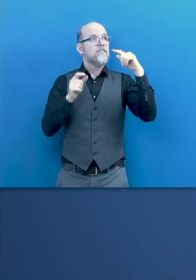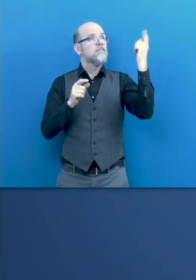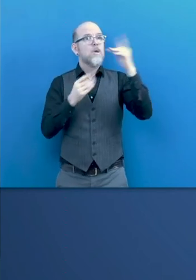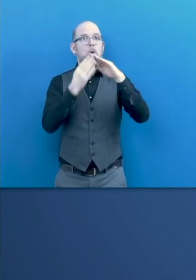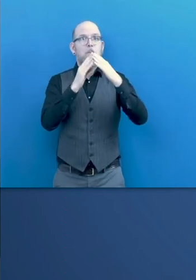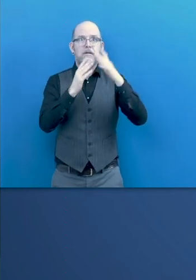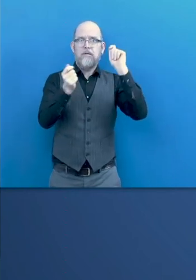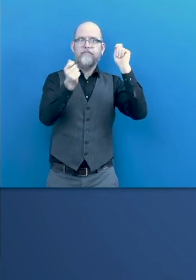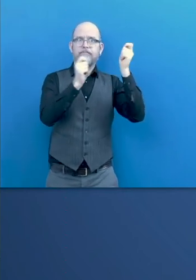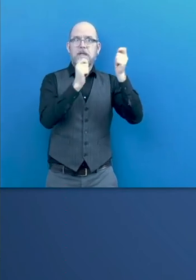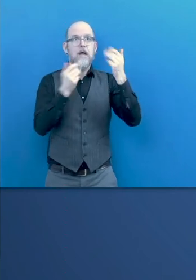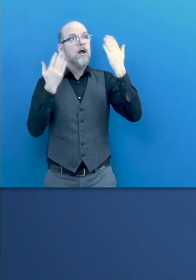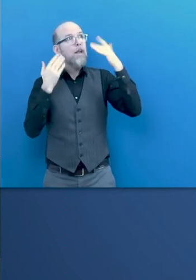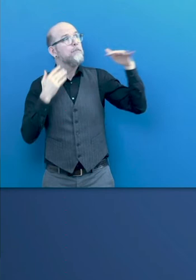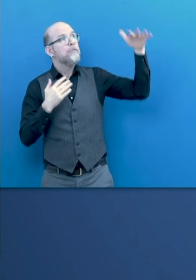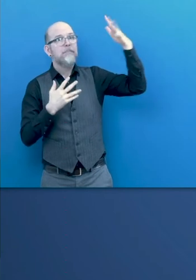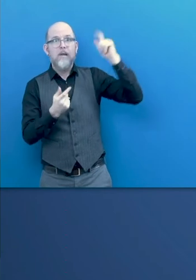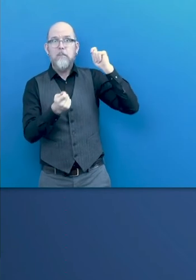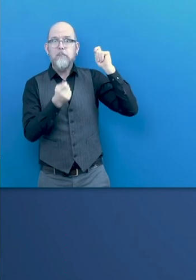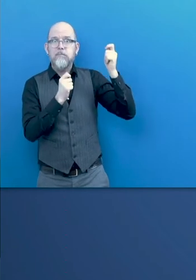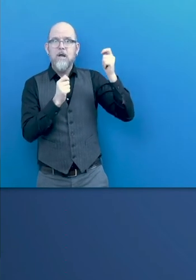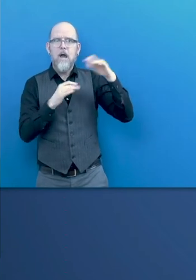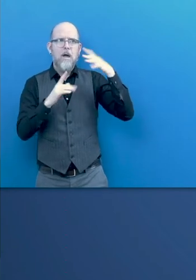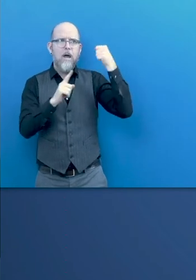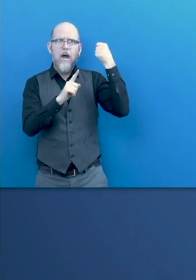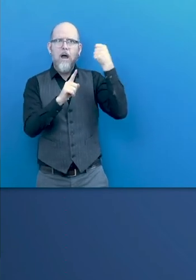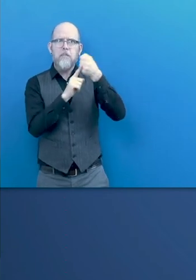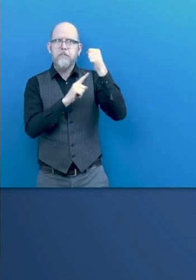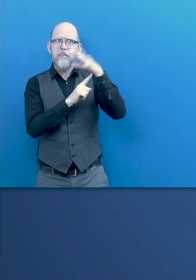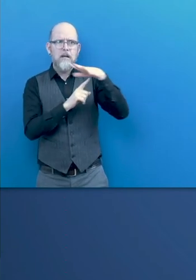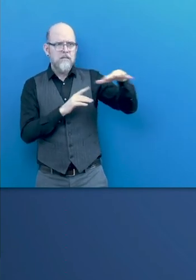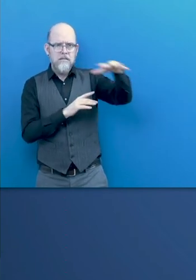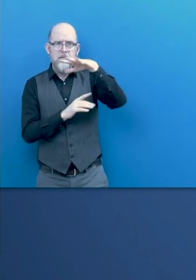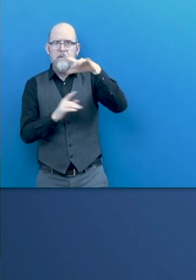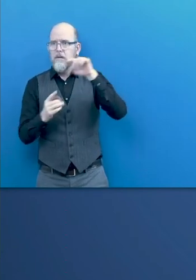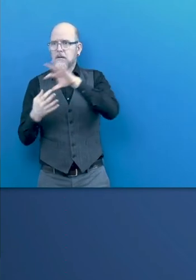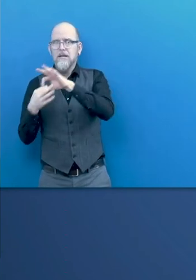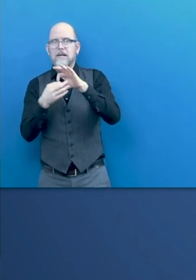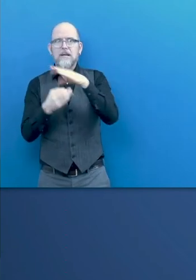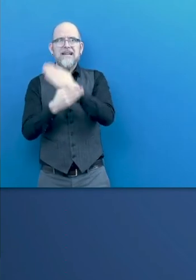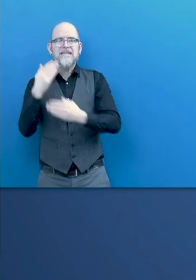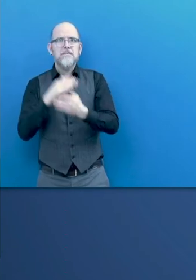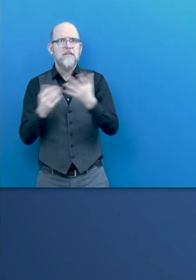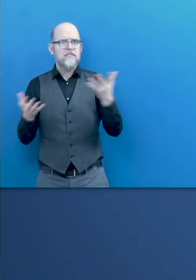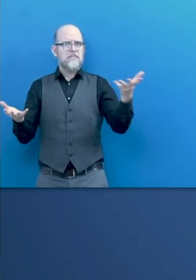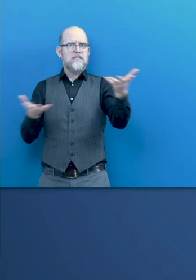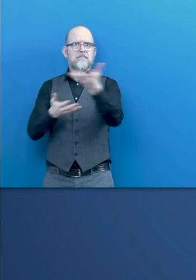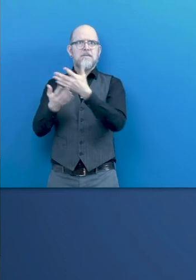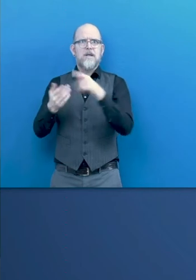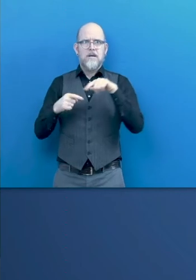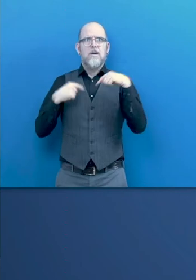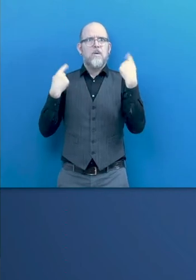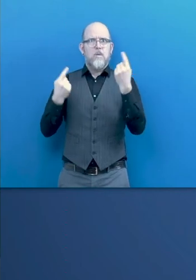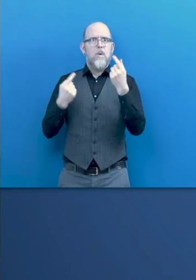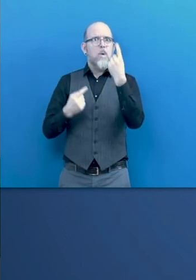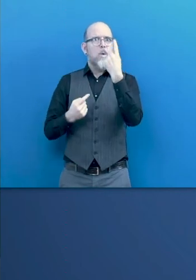disabilities in the labour market, which represents a population of a billion people in the labour market, as you know. After